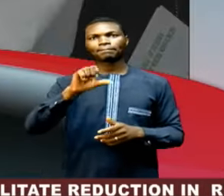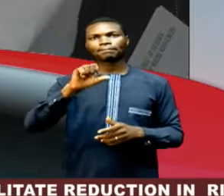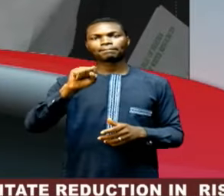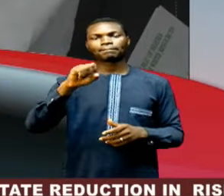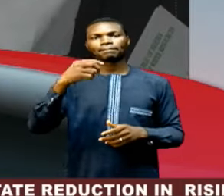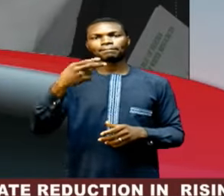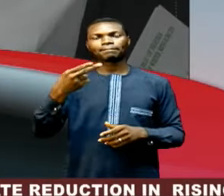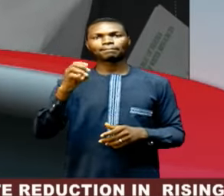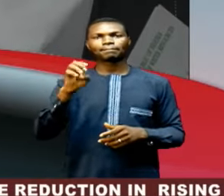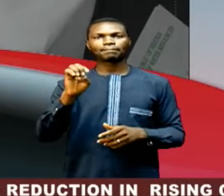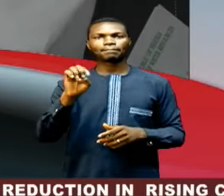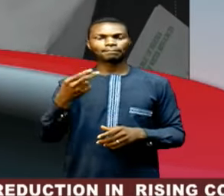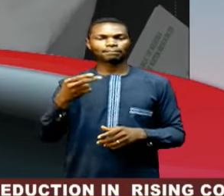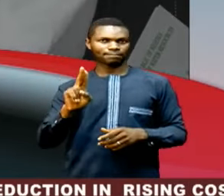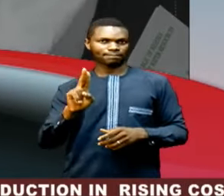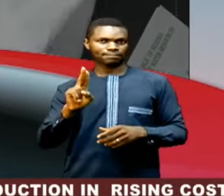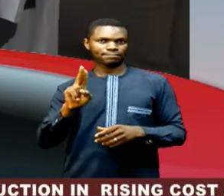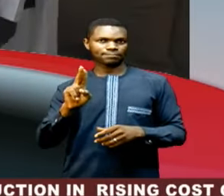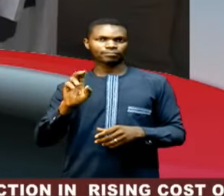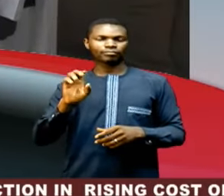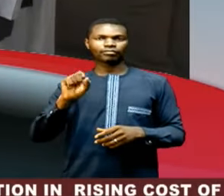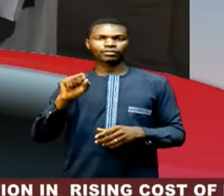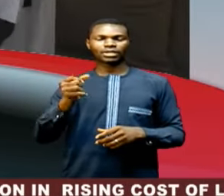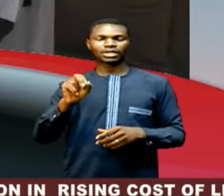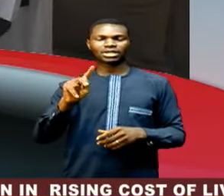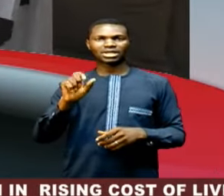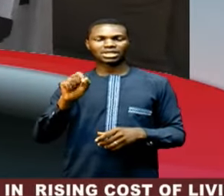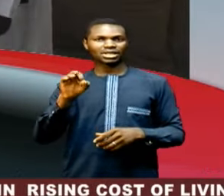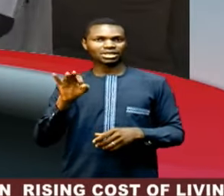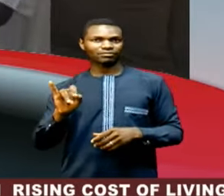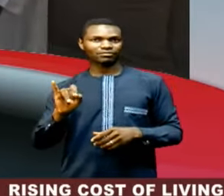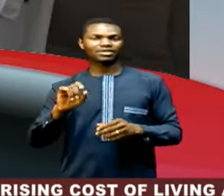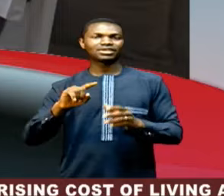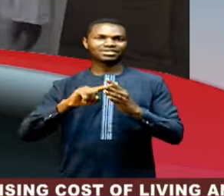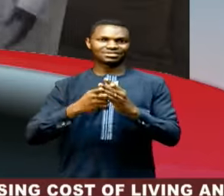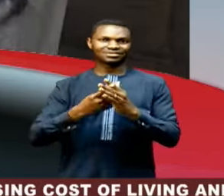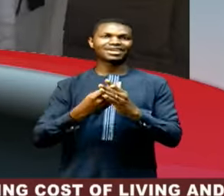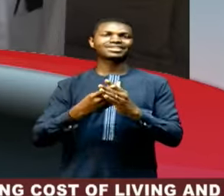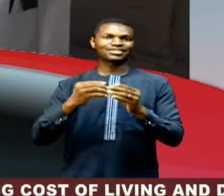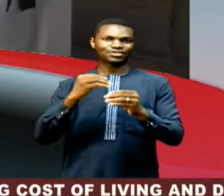Niyushin Khafi assumed office as Permanent Secretary of their ministry.